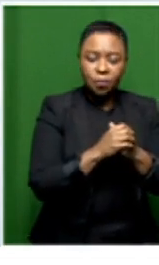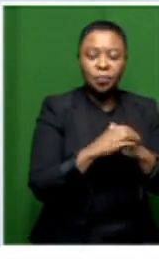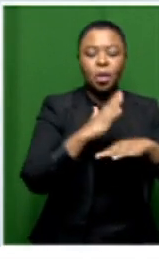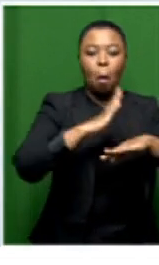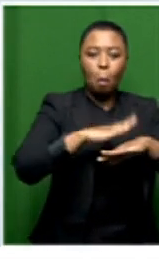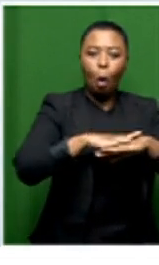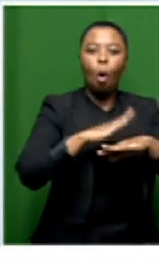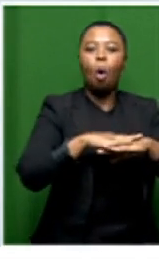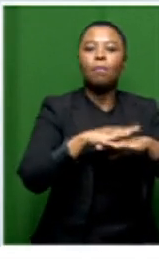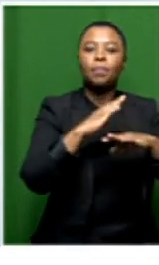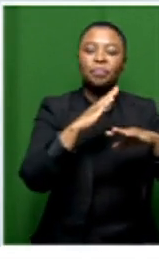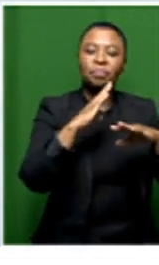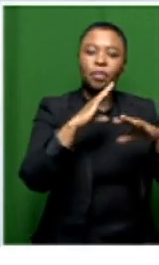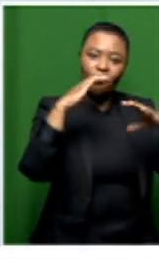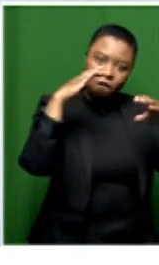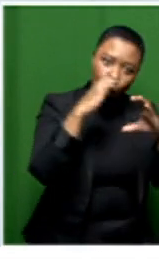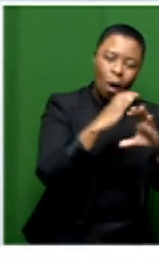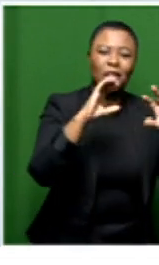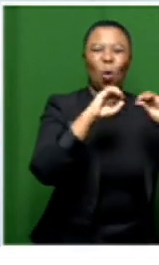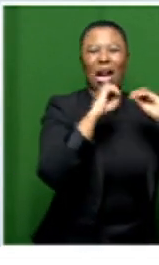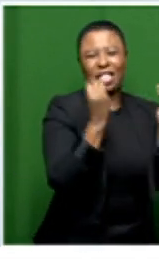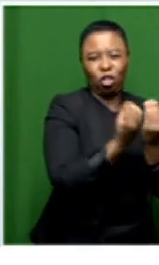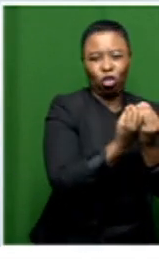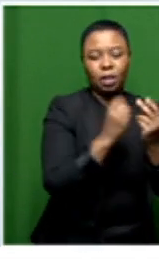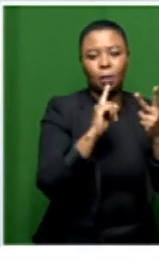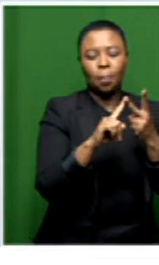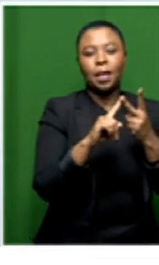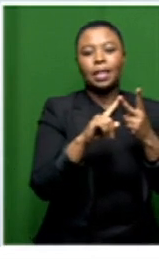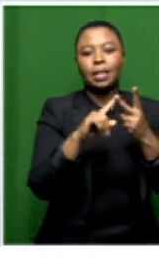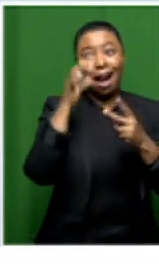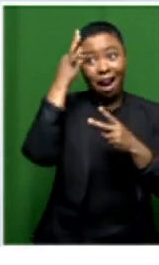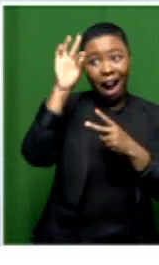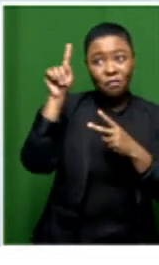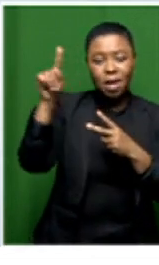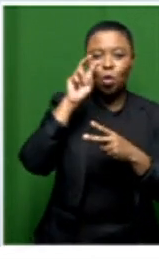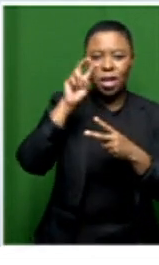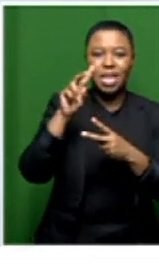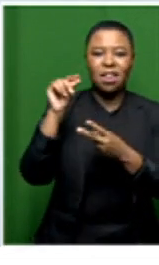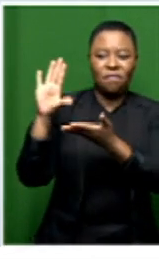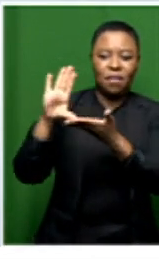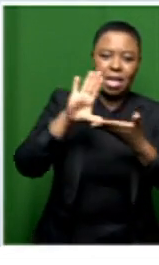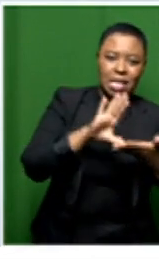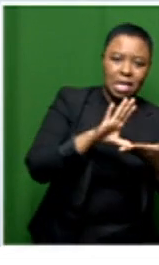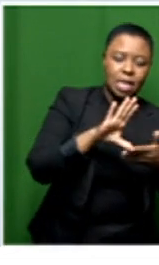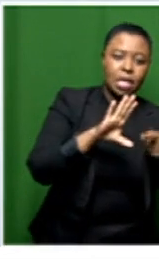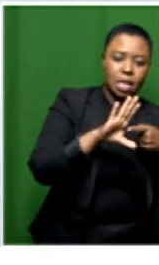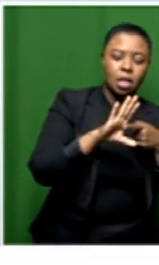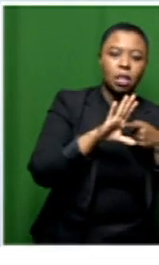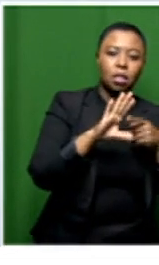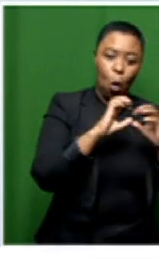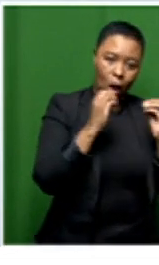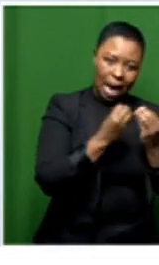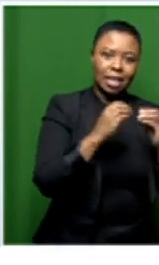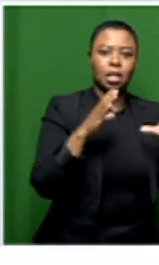organizations organizations and from government we now also need funding from various funding organizations